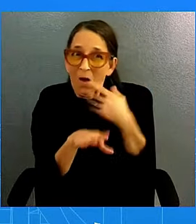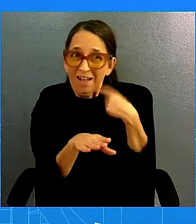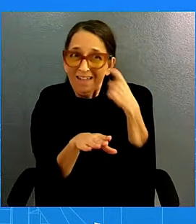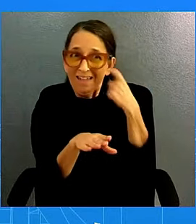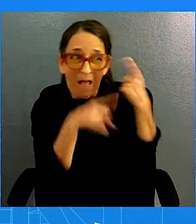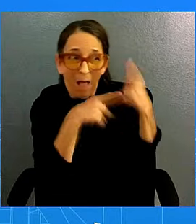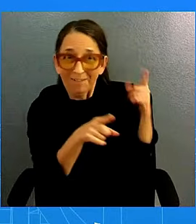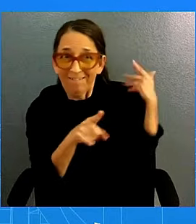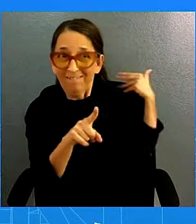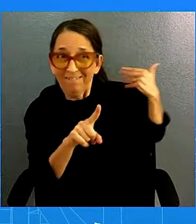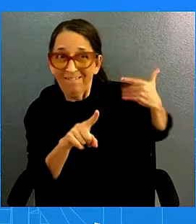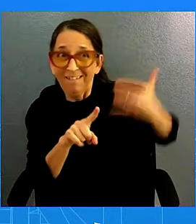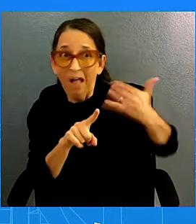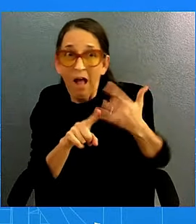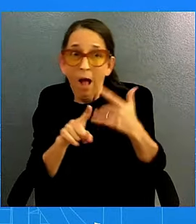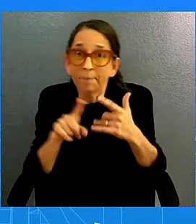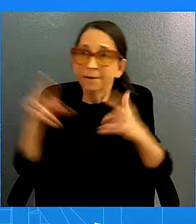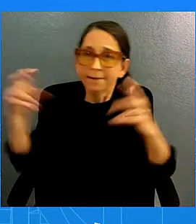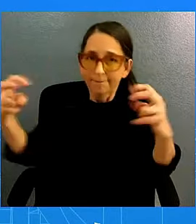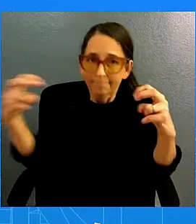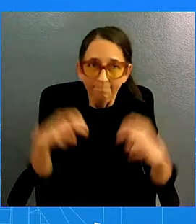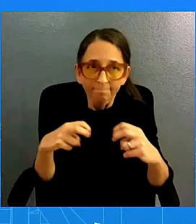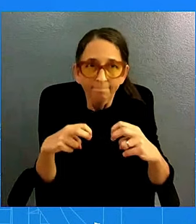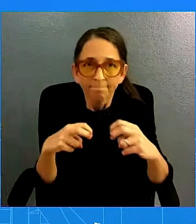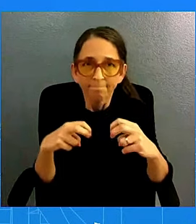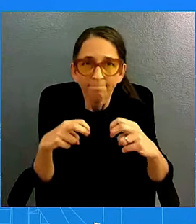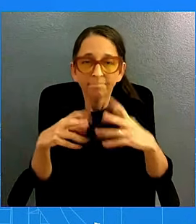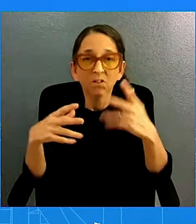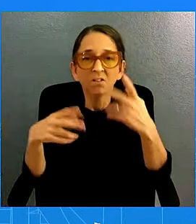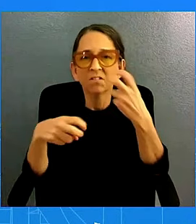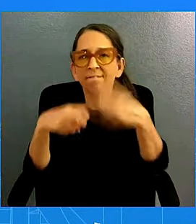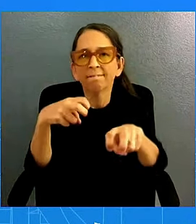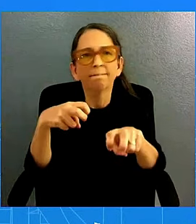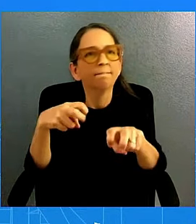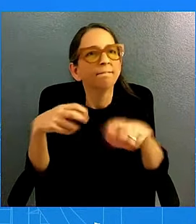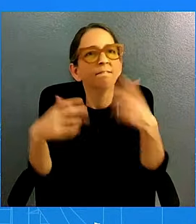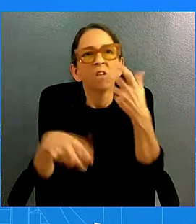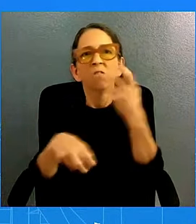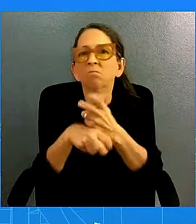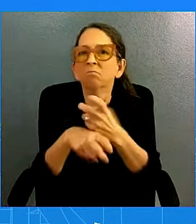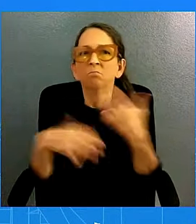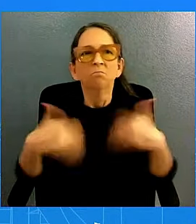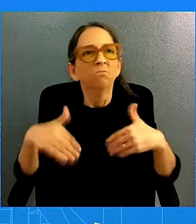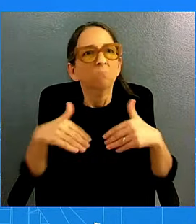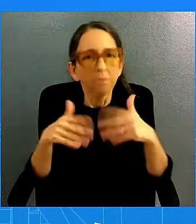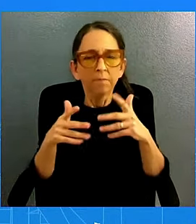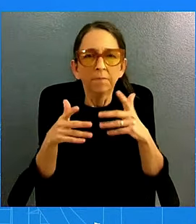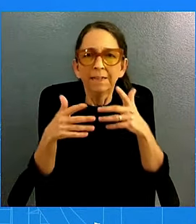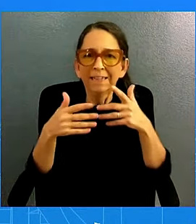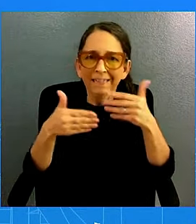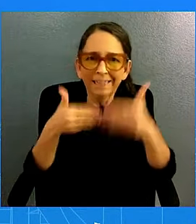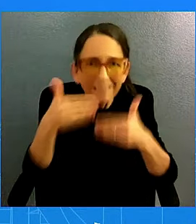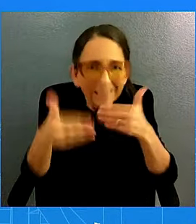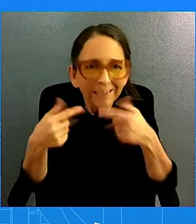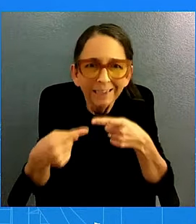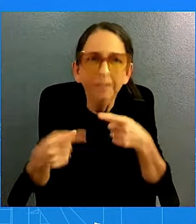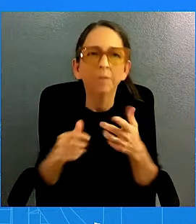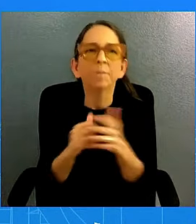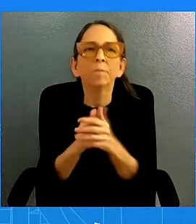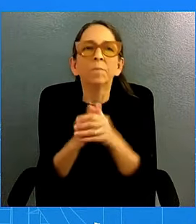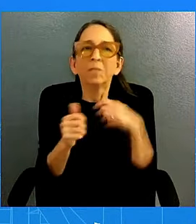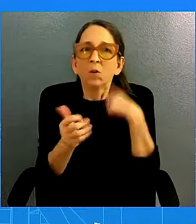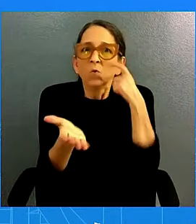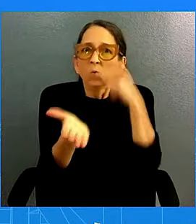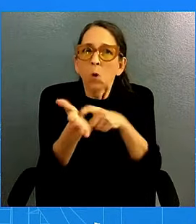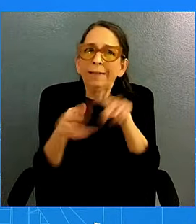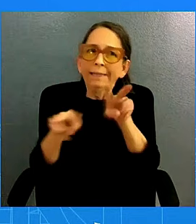real hard, that there wasn't a lot of momentum to be had there or inertia. We recognize that, but we're still working to try to see if we